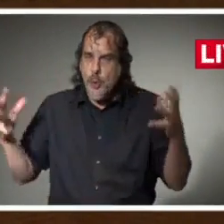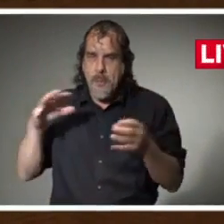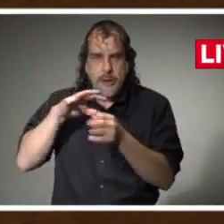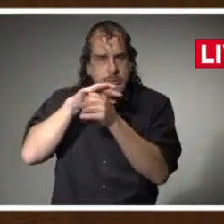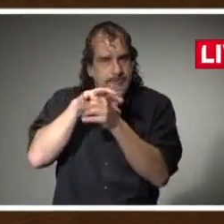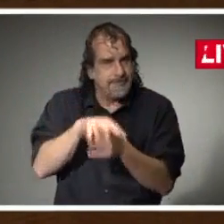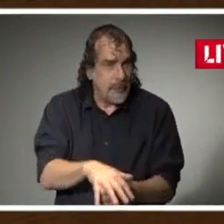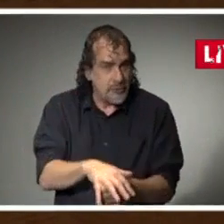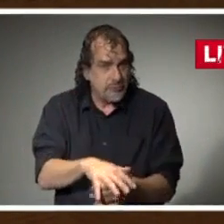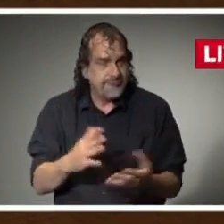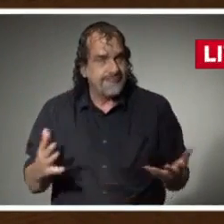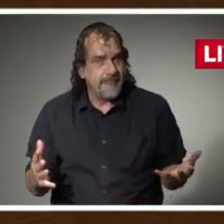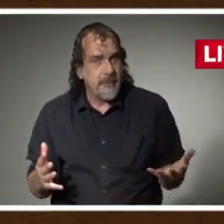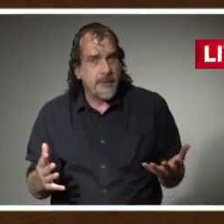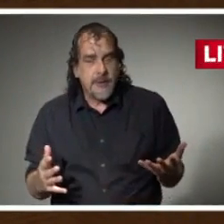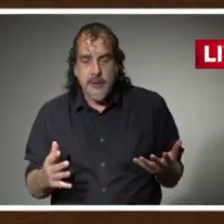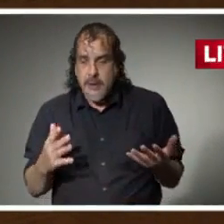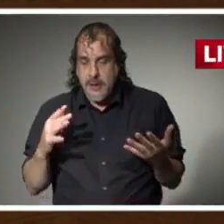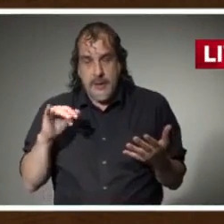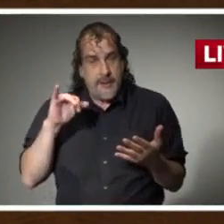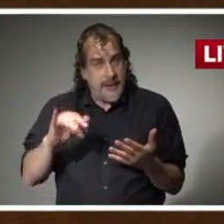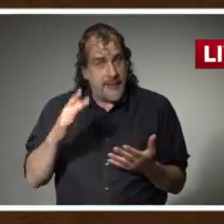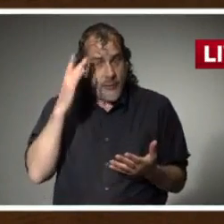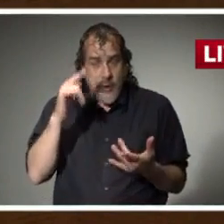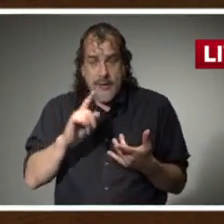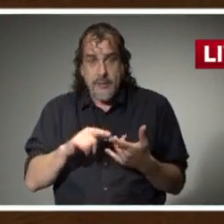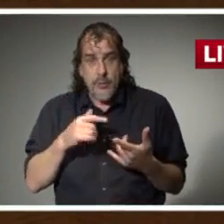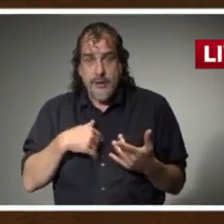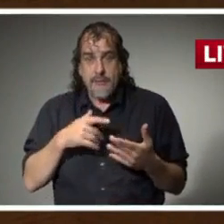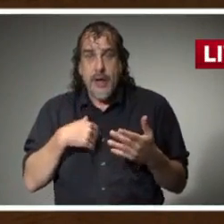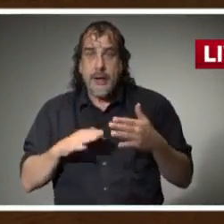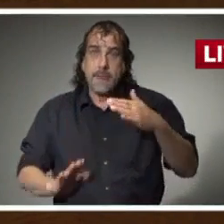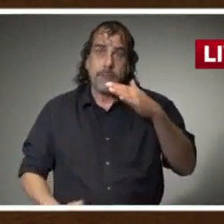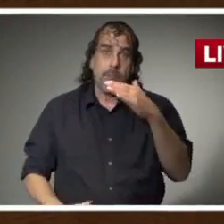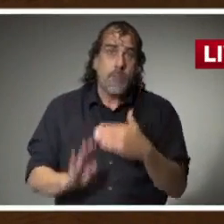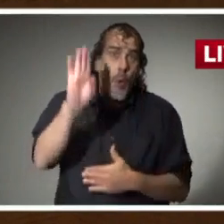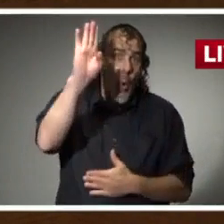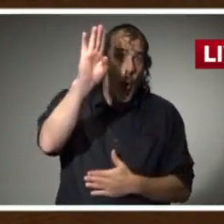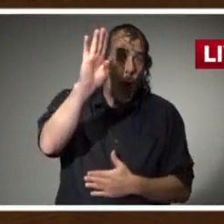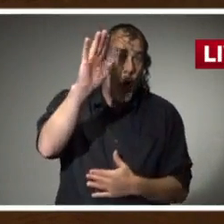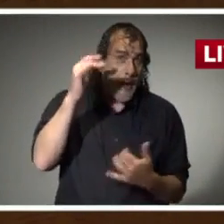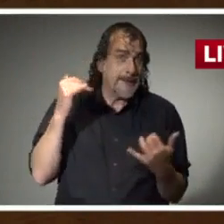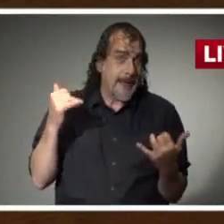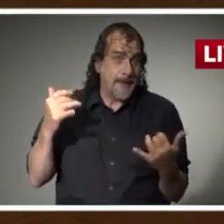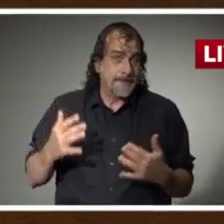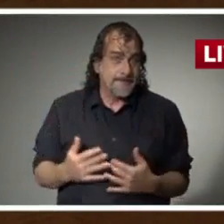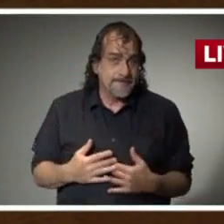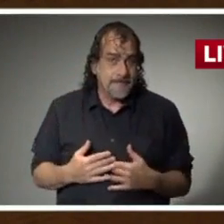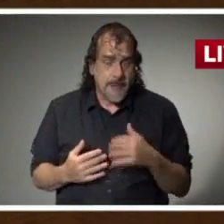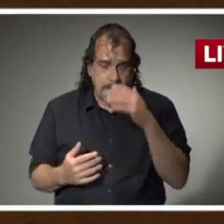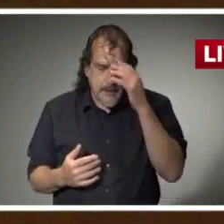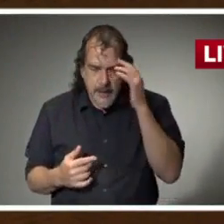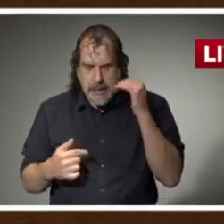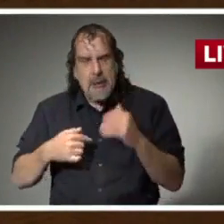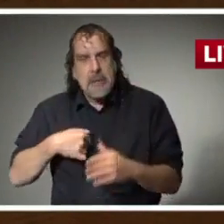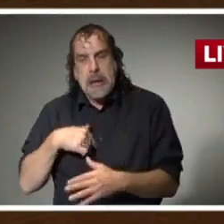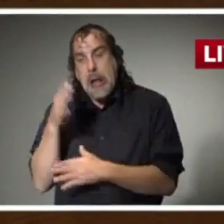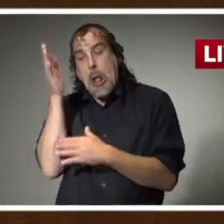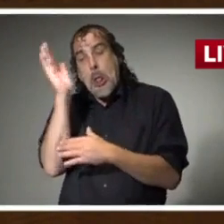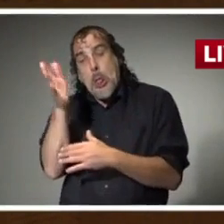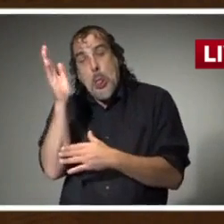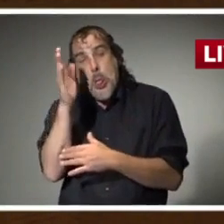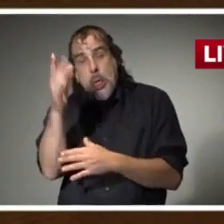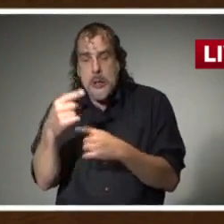That's why this has not been much, much worse at this point. I'm not lecturing or telling you what to do.